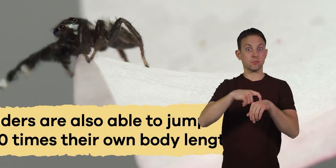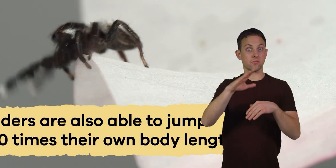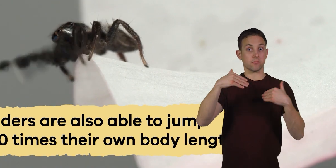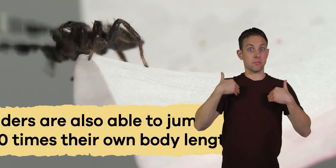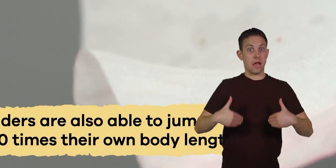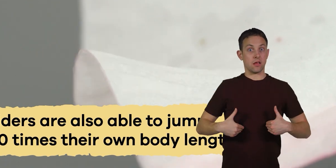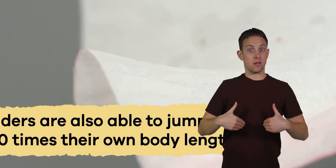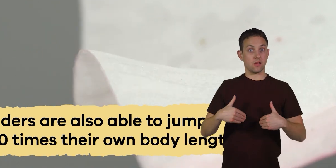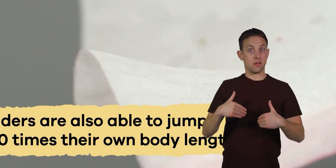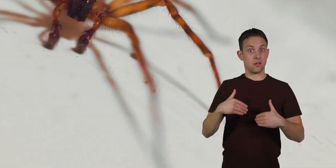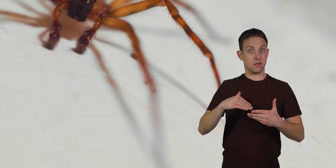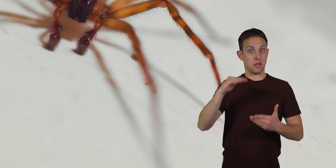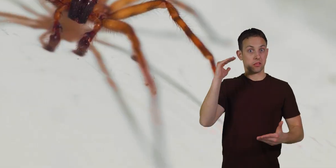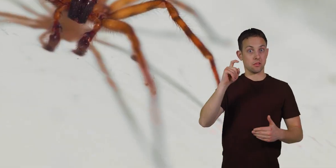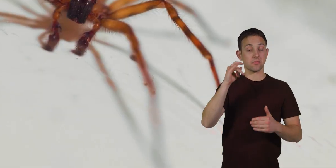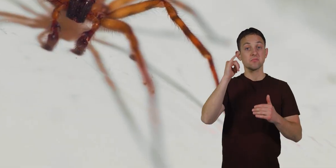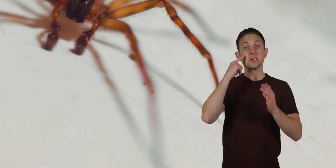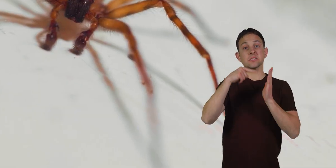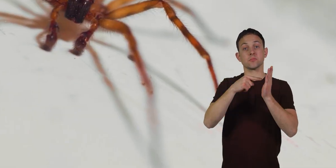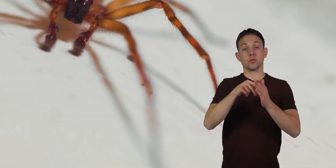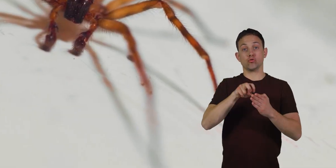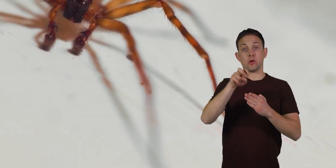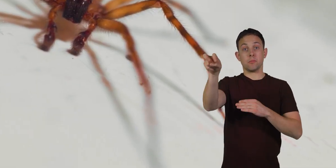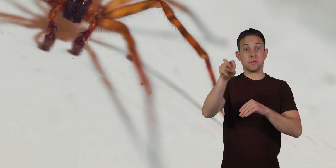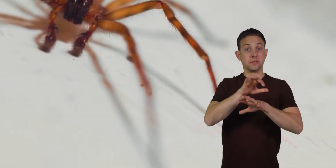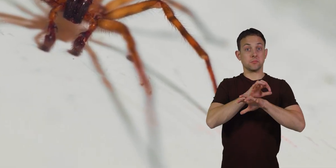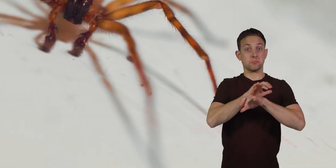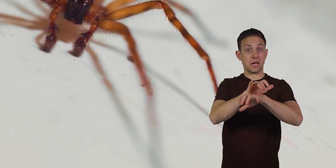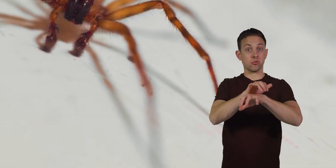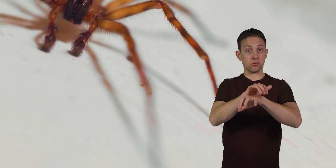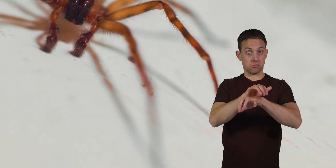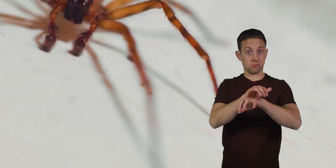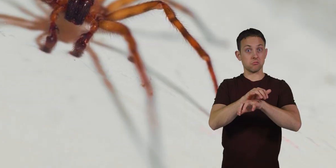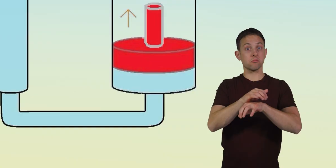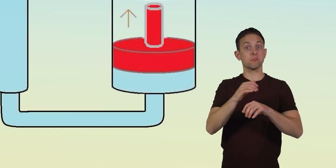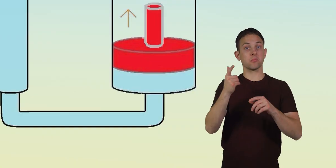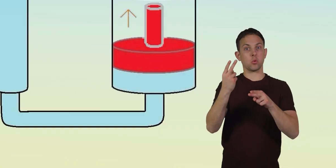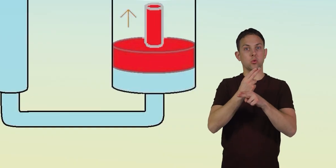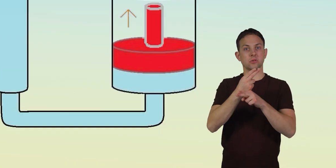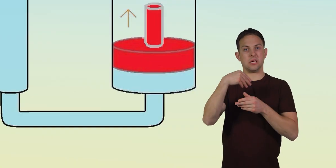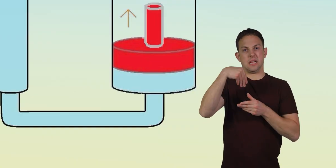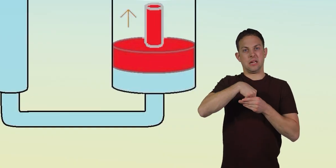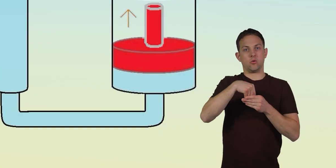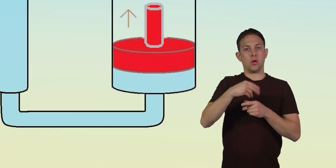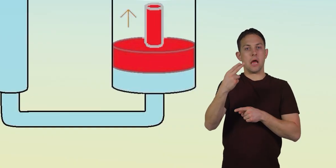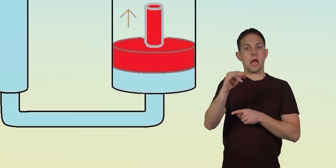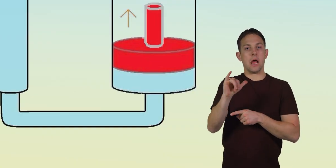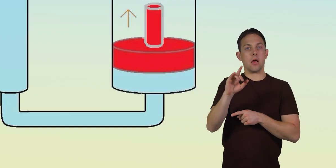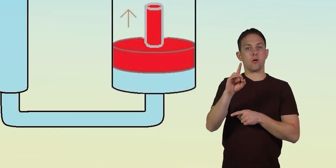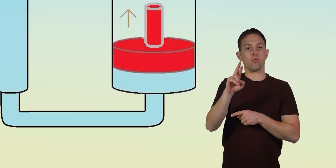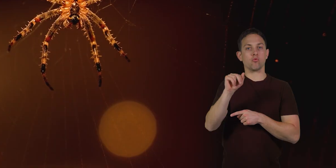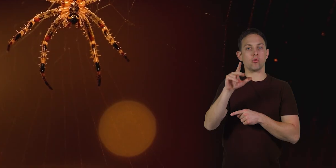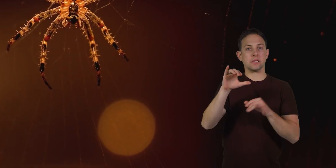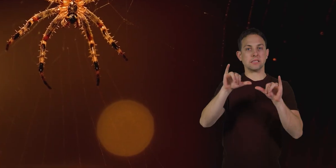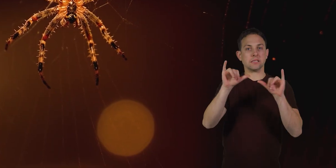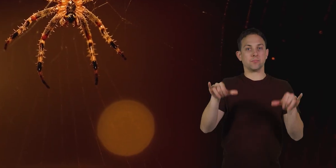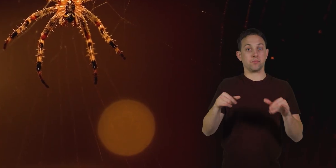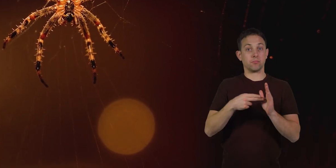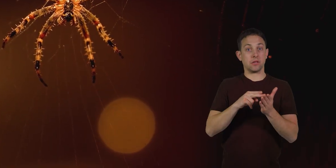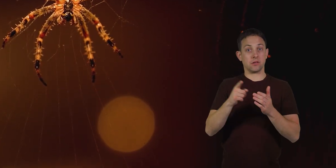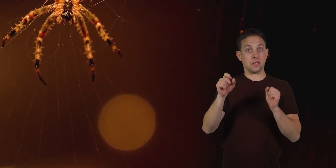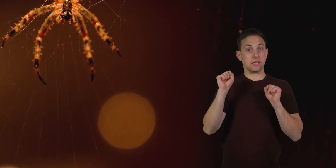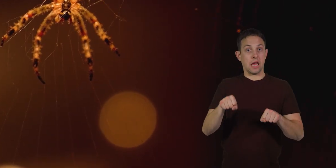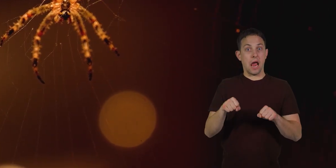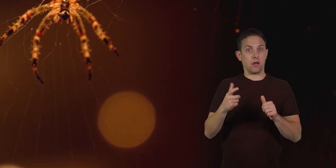your own body length. For example, jumping spiders use an internal hydraulic system, which means